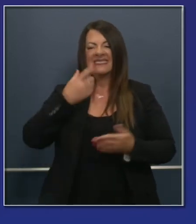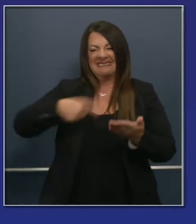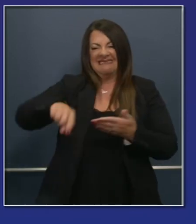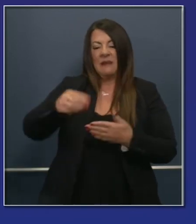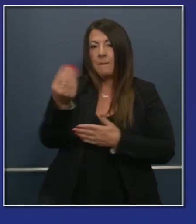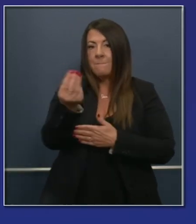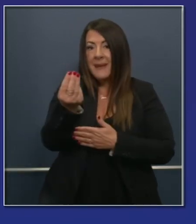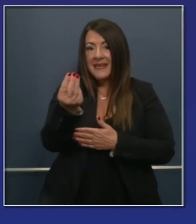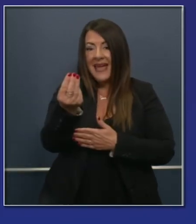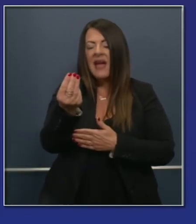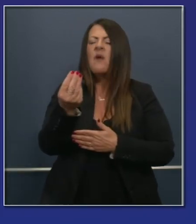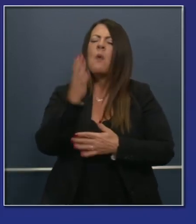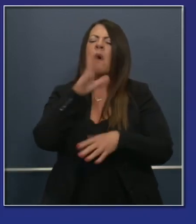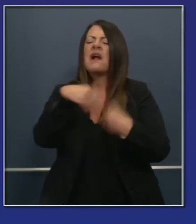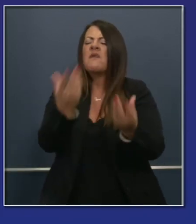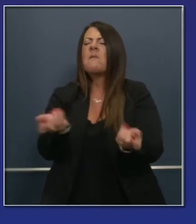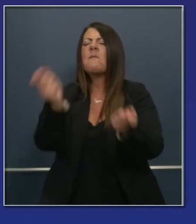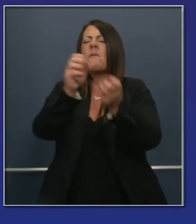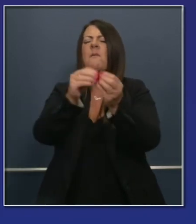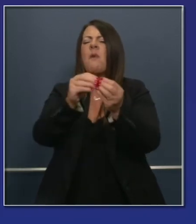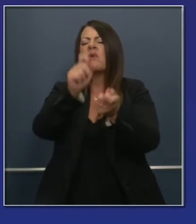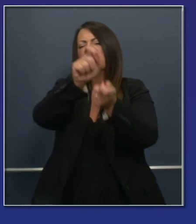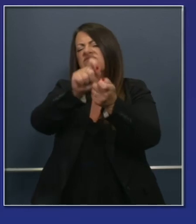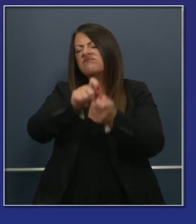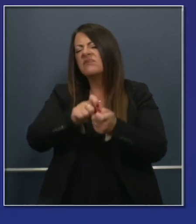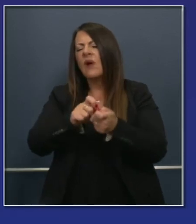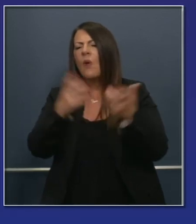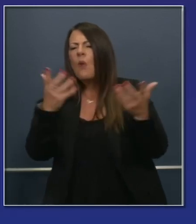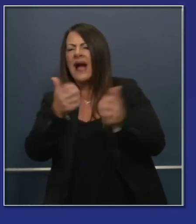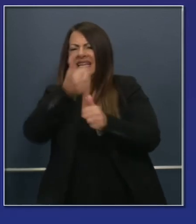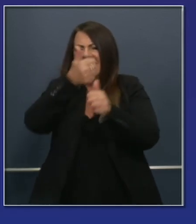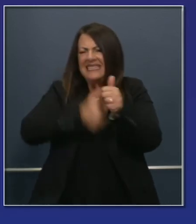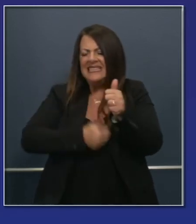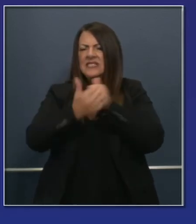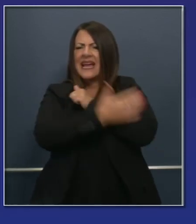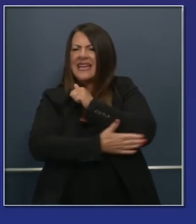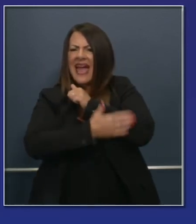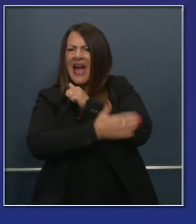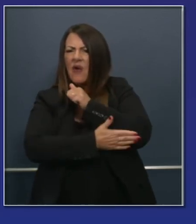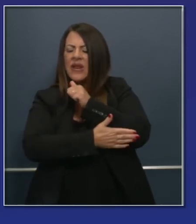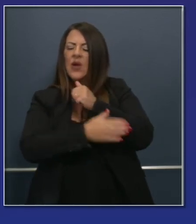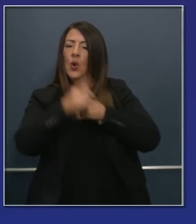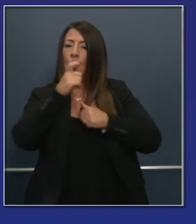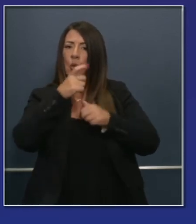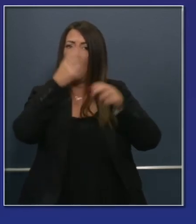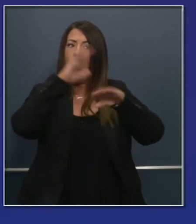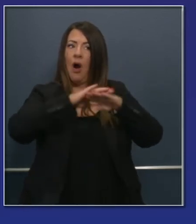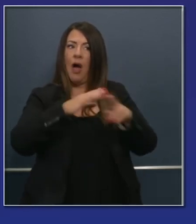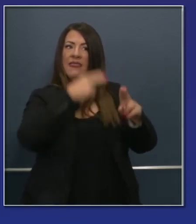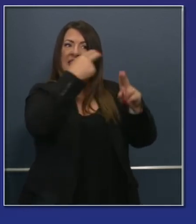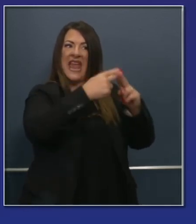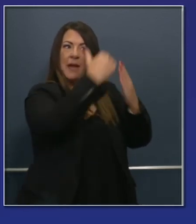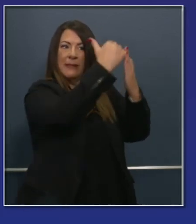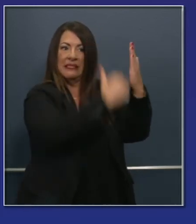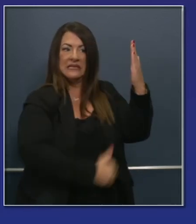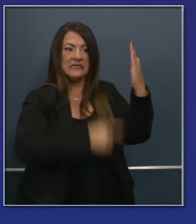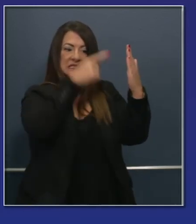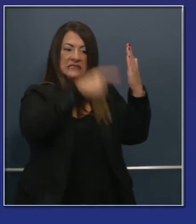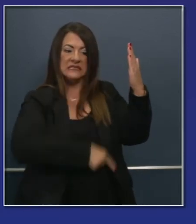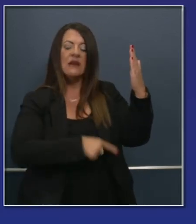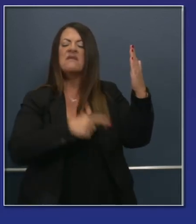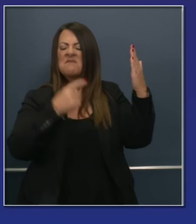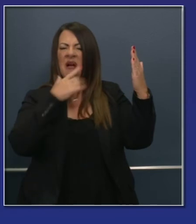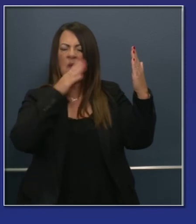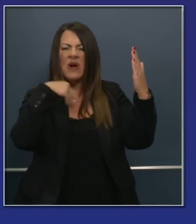information as it relates to county by county watch list which is foundational we'll talk more about that